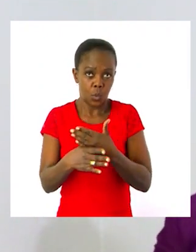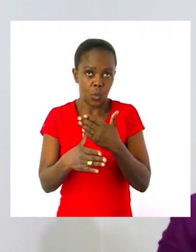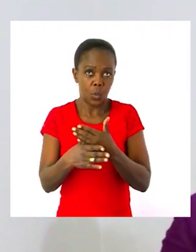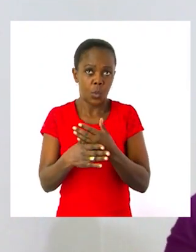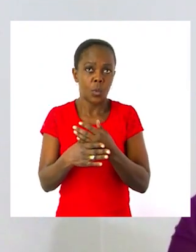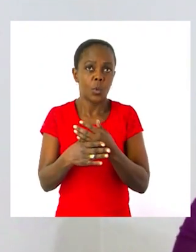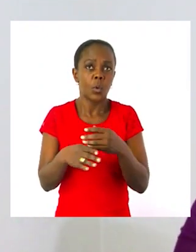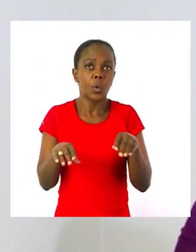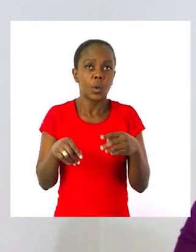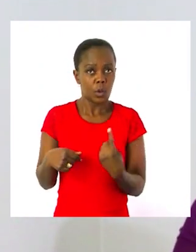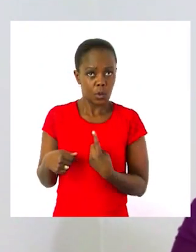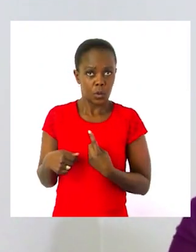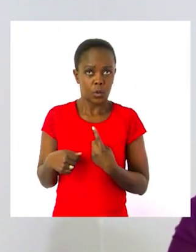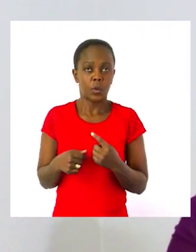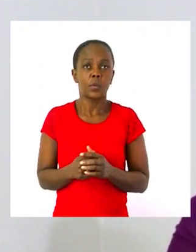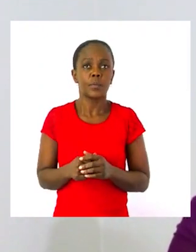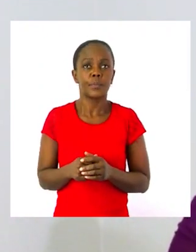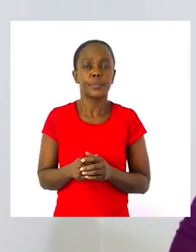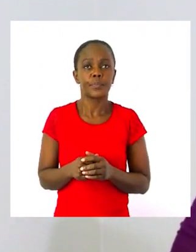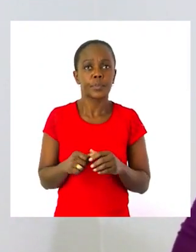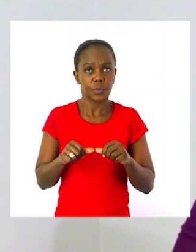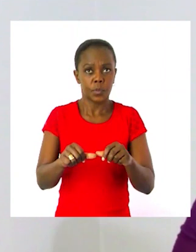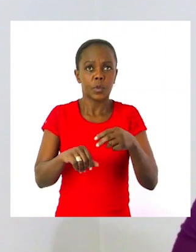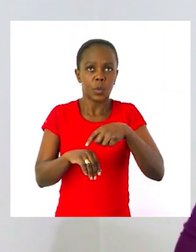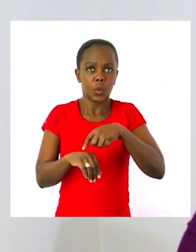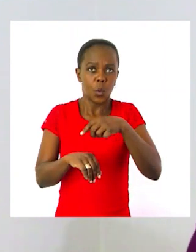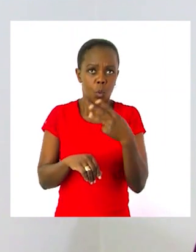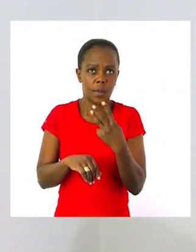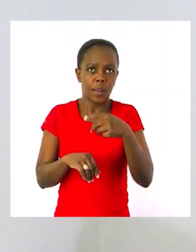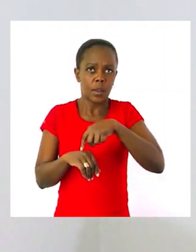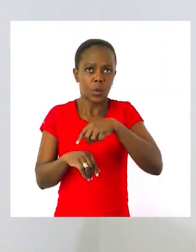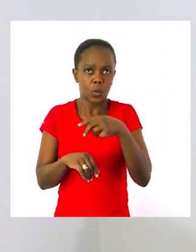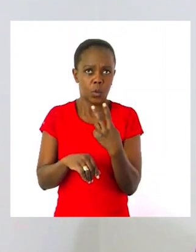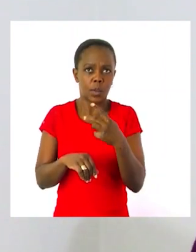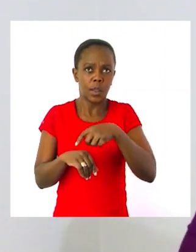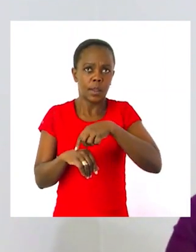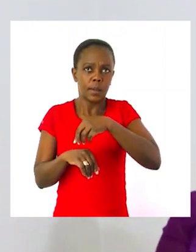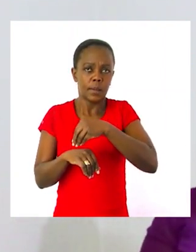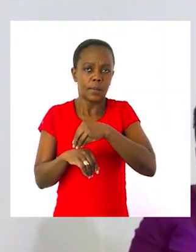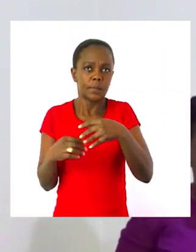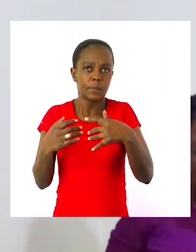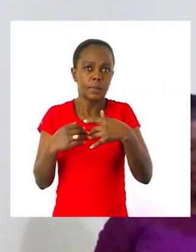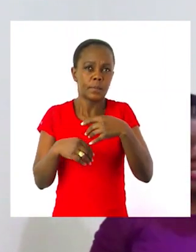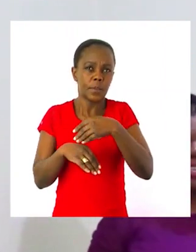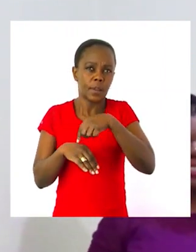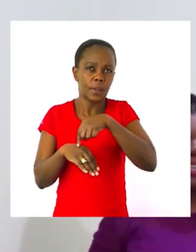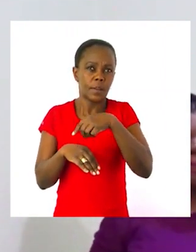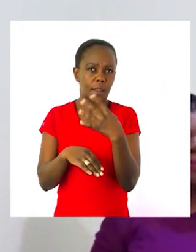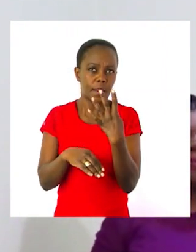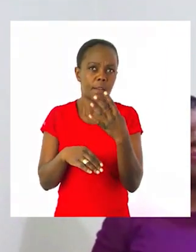for yourself. You're going to continue from Wednesday, Tuesday, Sunday, Thursday and